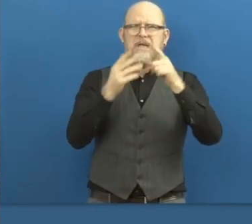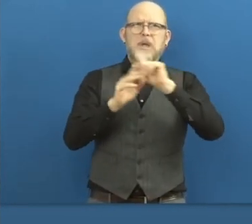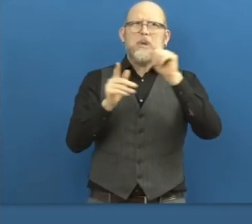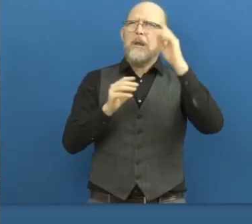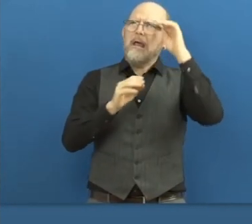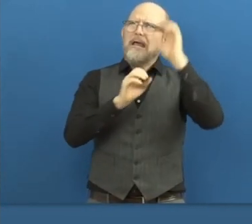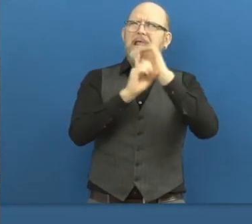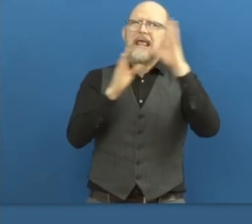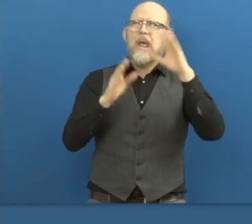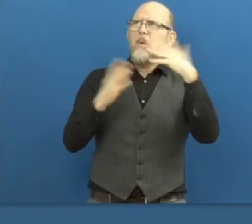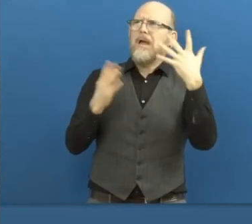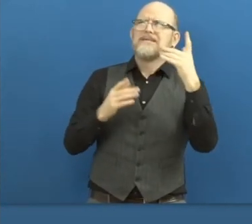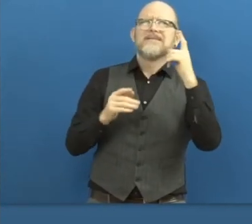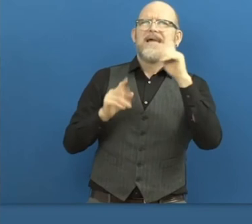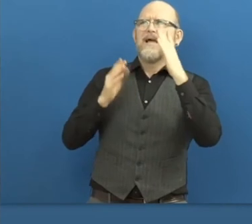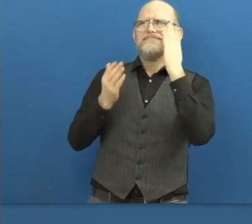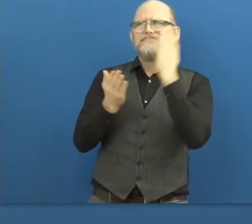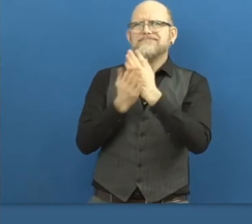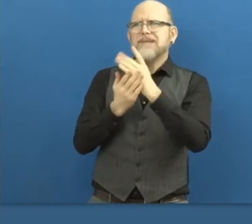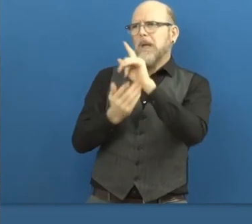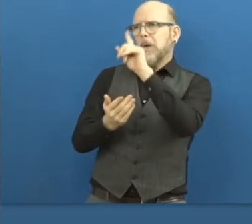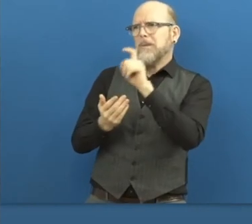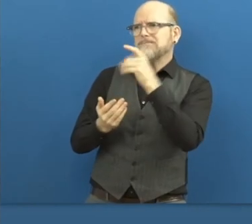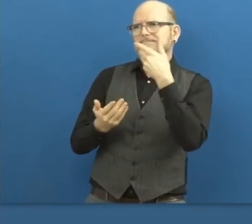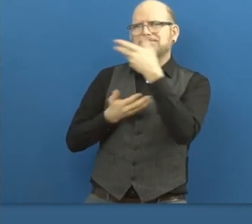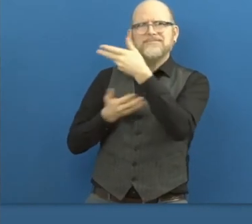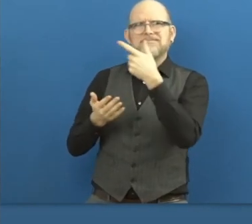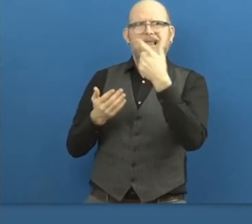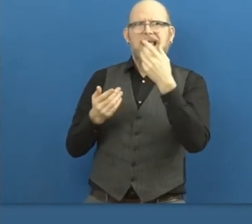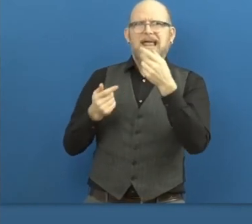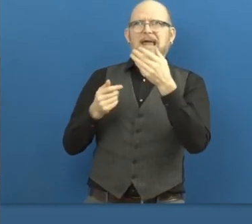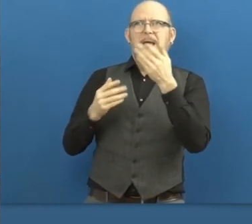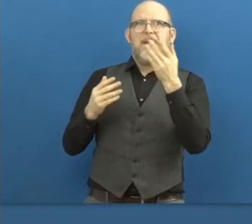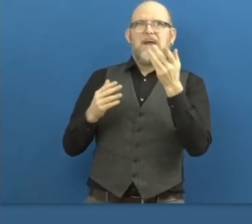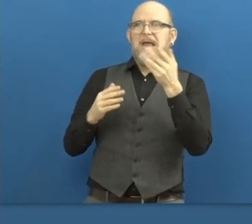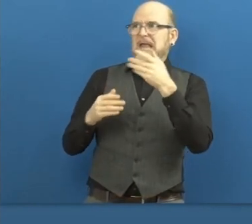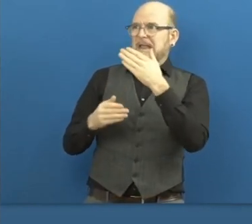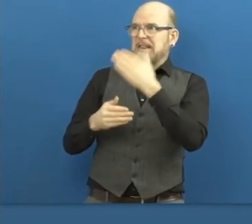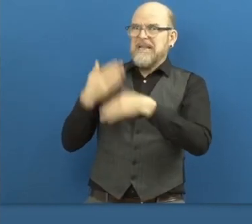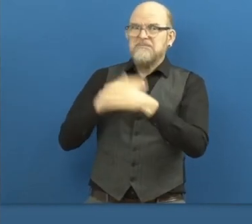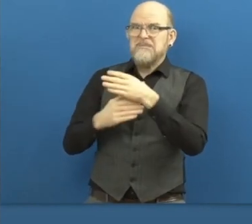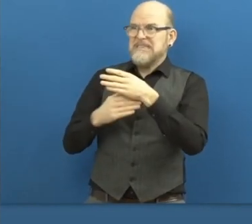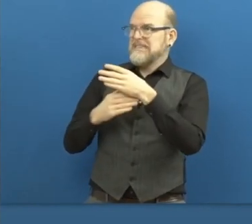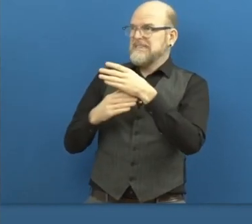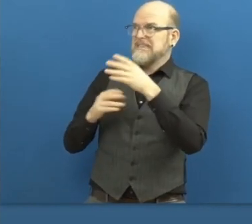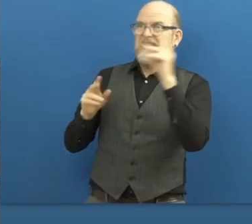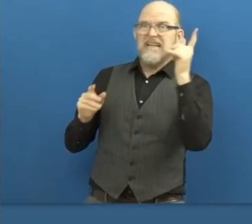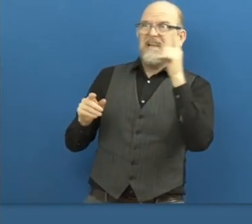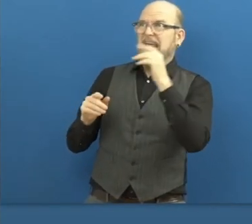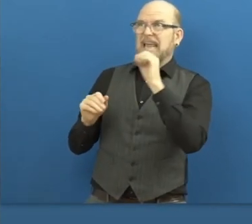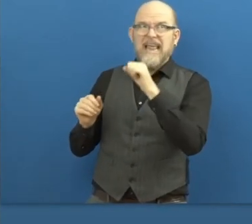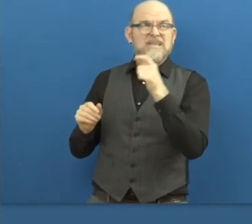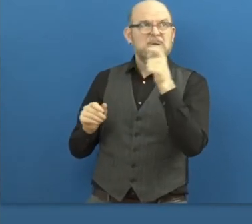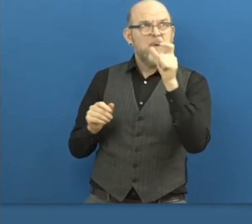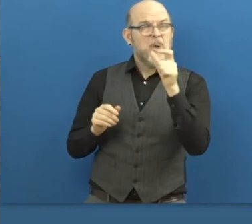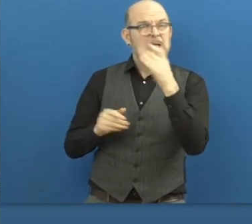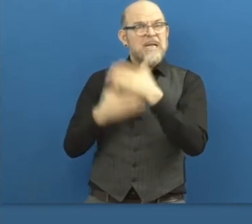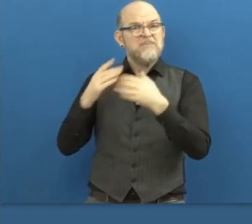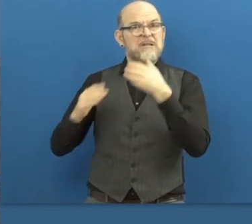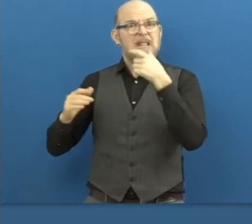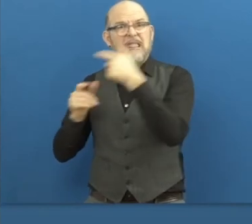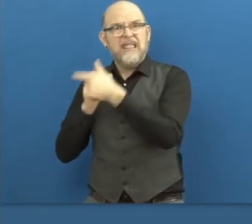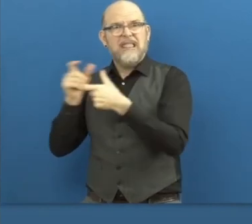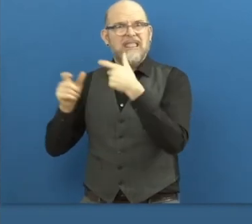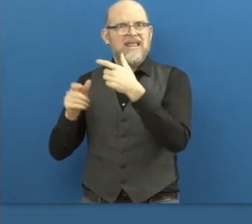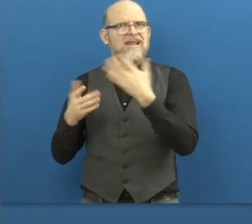okay to ask or not about the disability. So the reason why we created INCLUIME is that we need